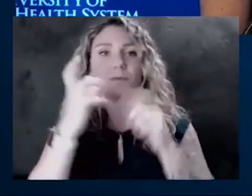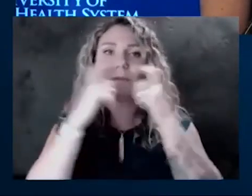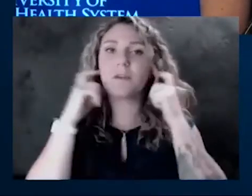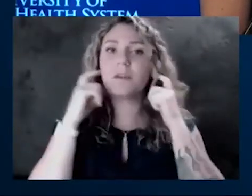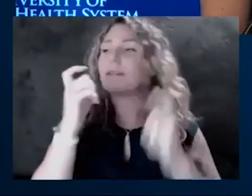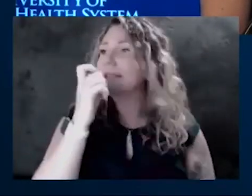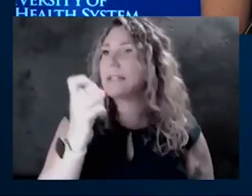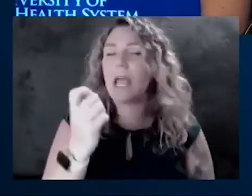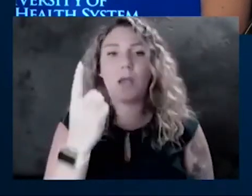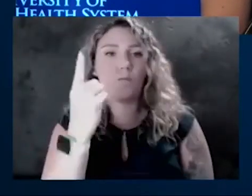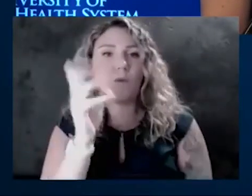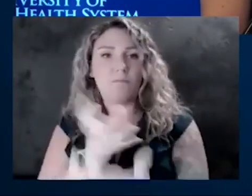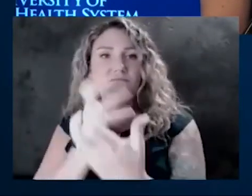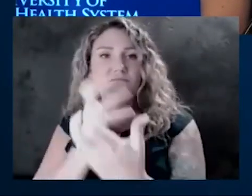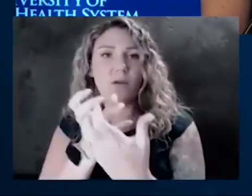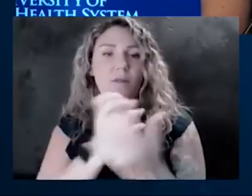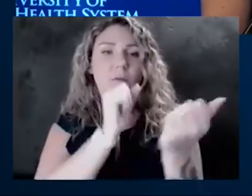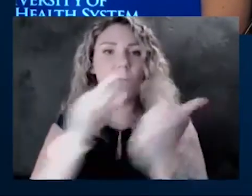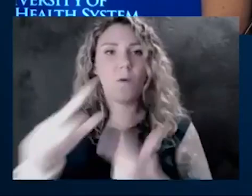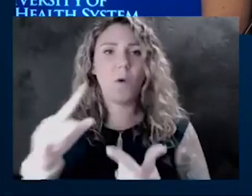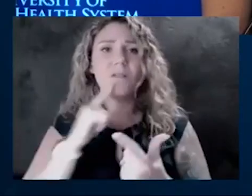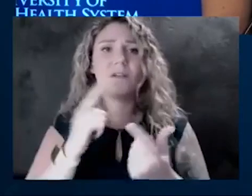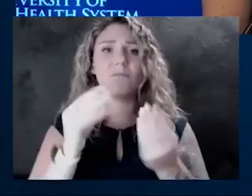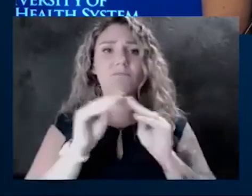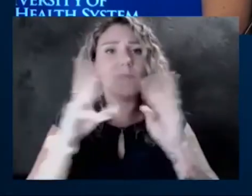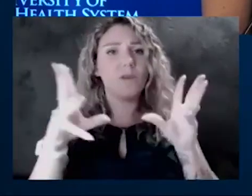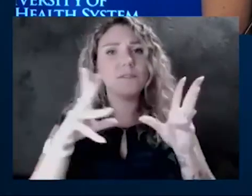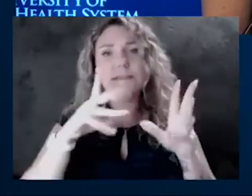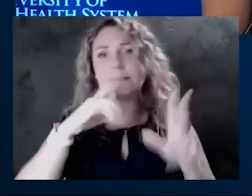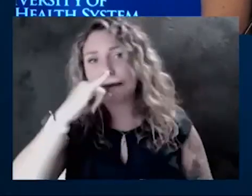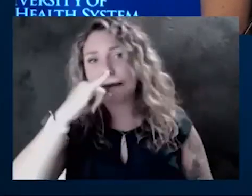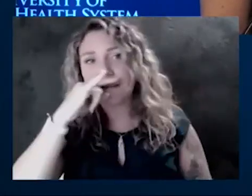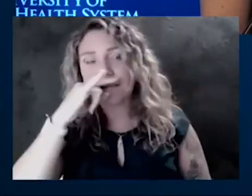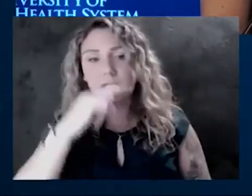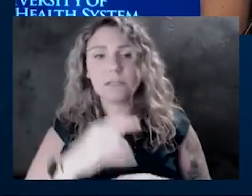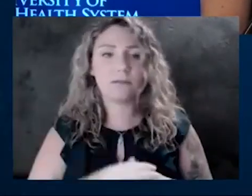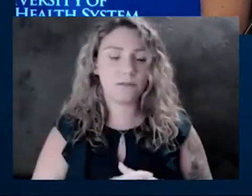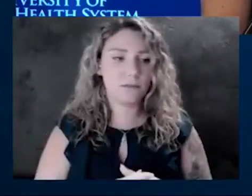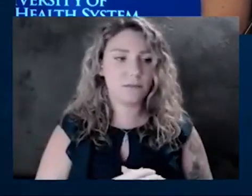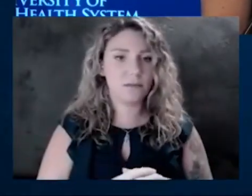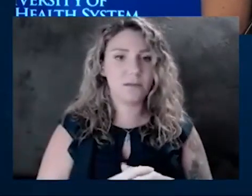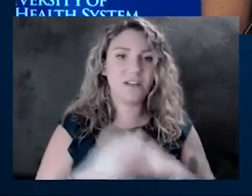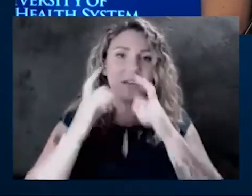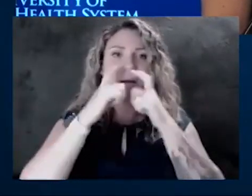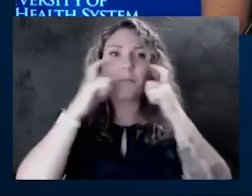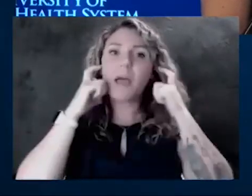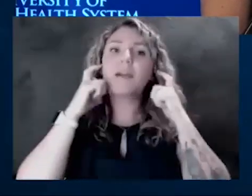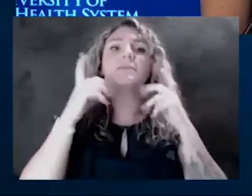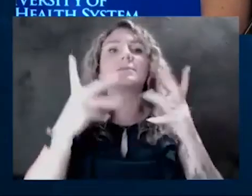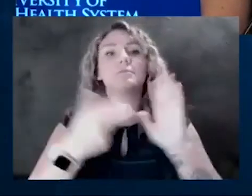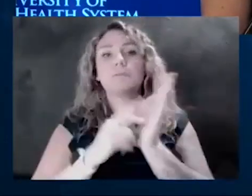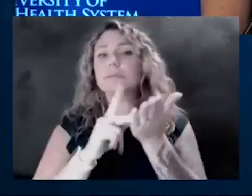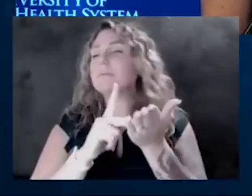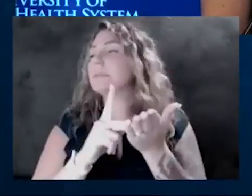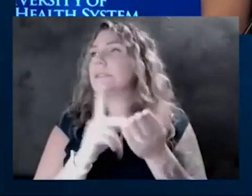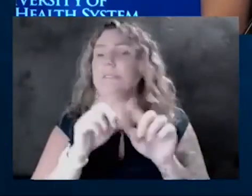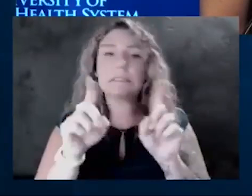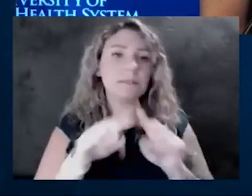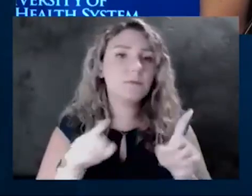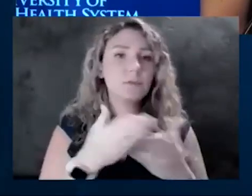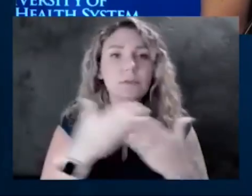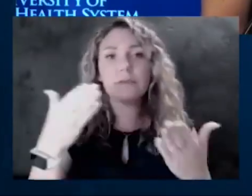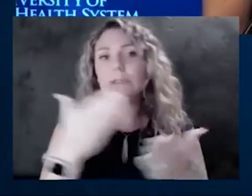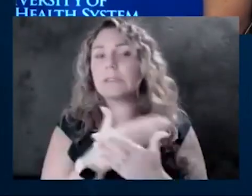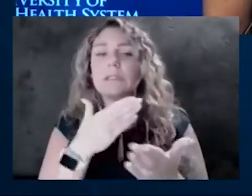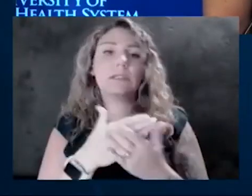-fits-all question, because obviously there are some kids that masks mean different things for, whether it be a learning disability or a different kind of special